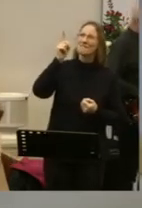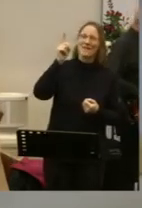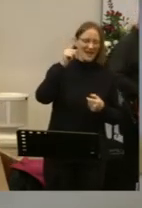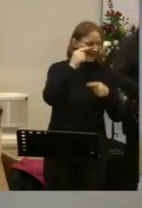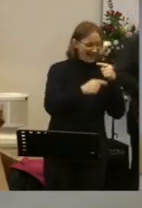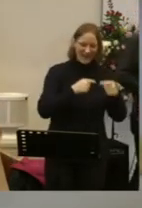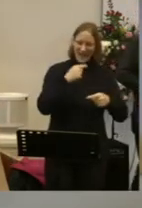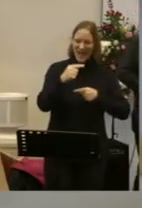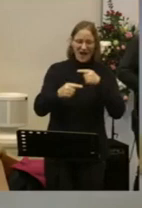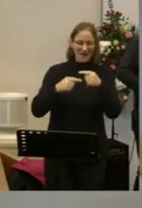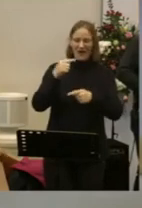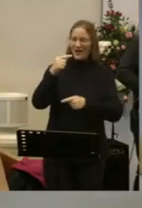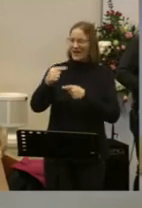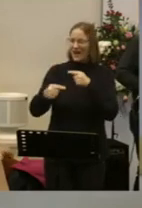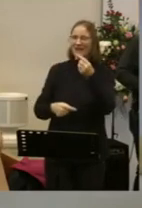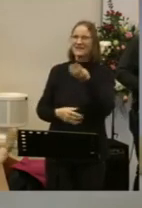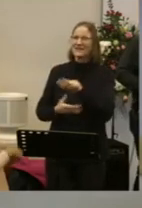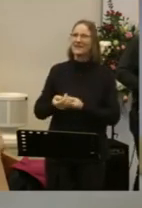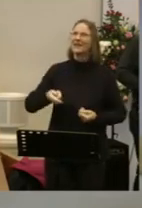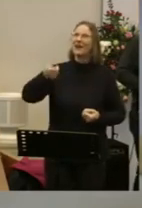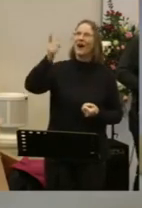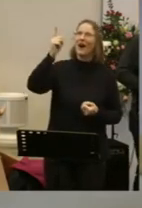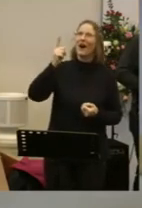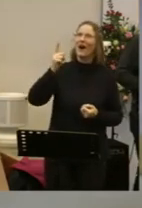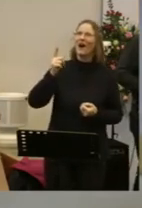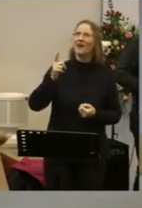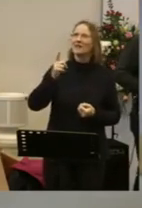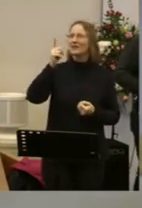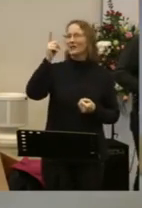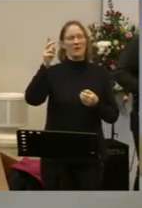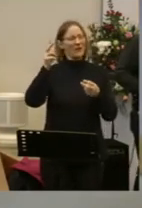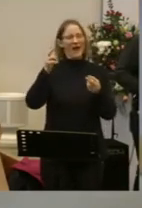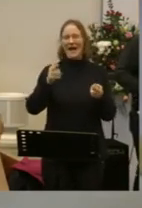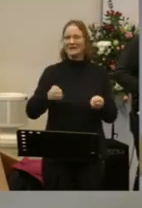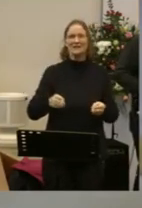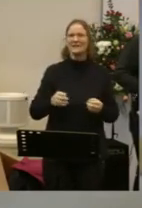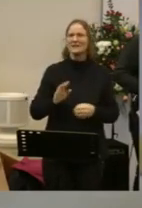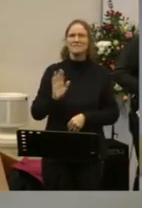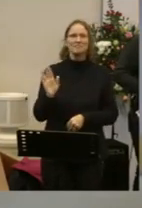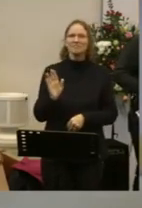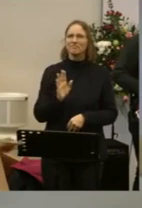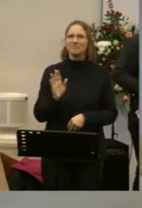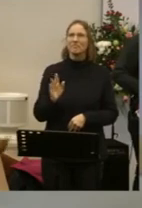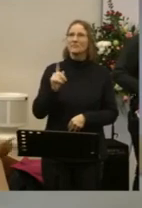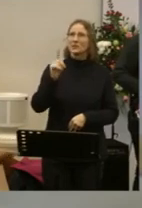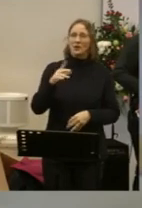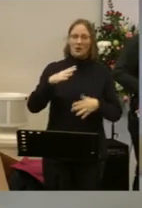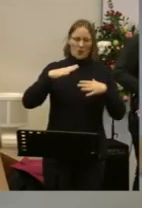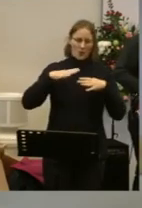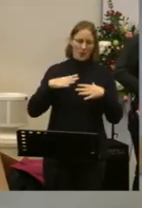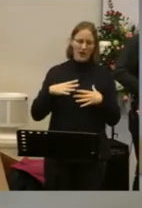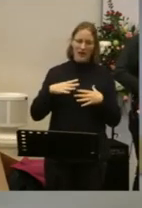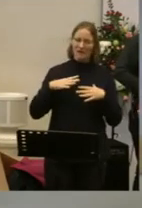the everlasting God. You do not face